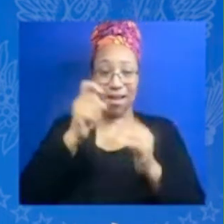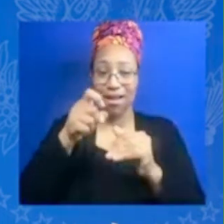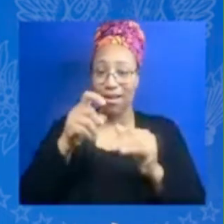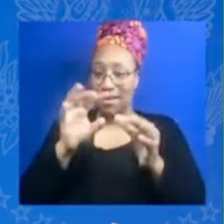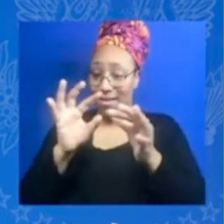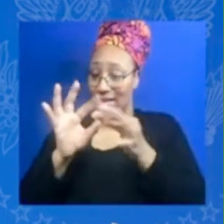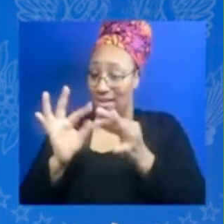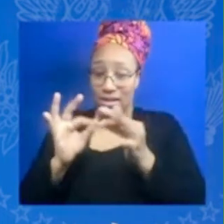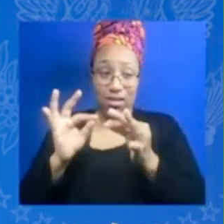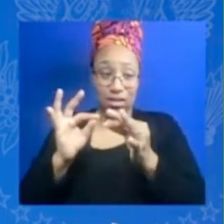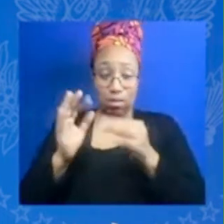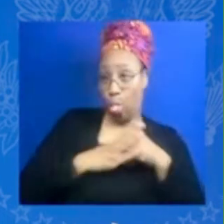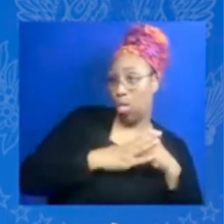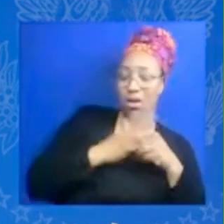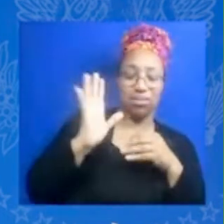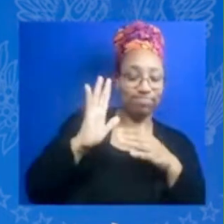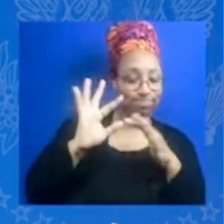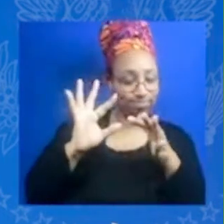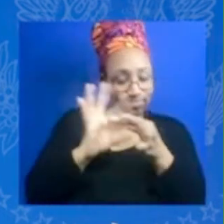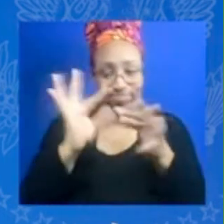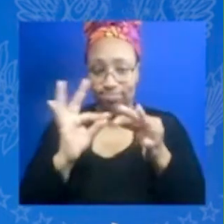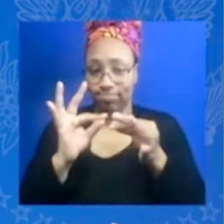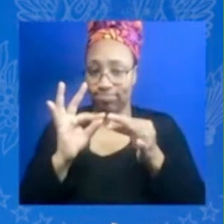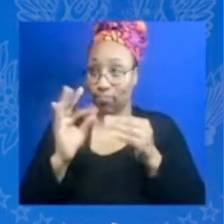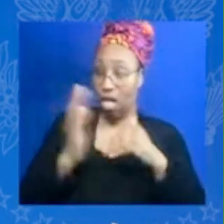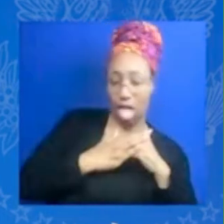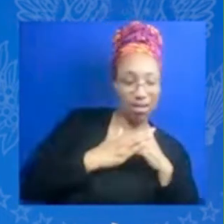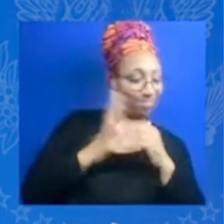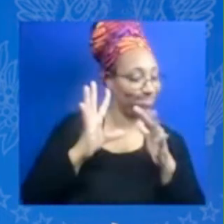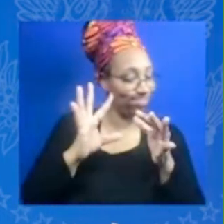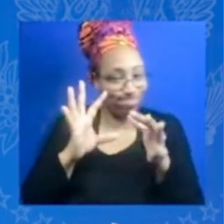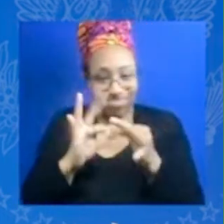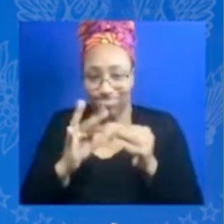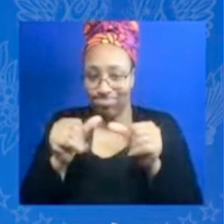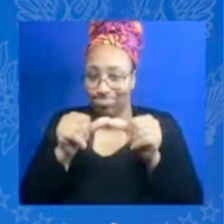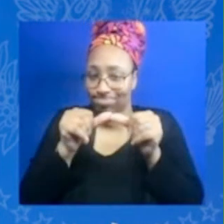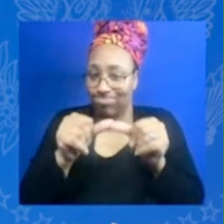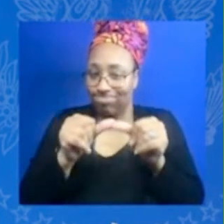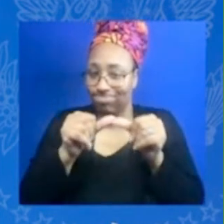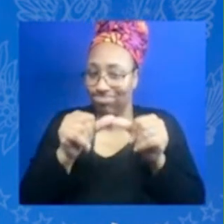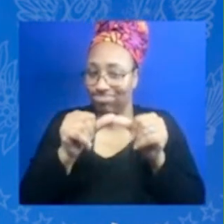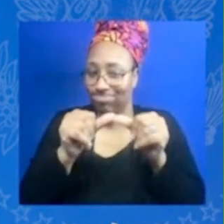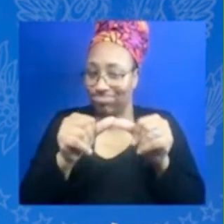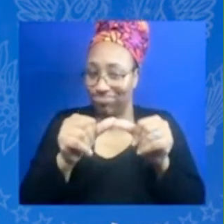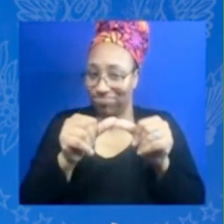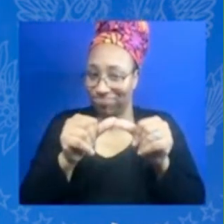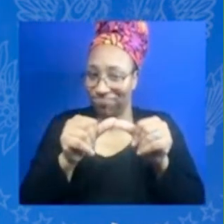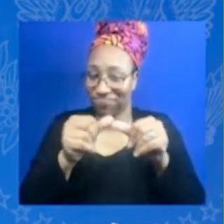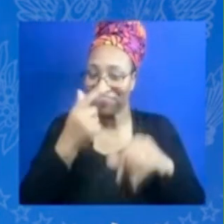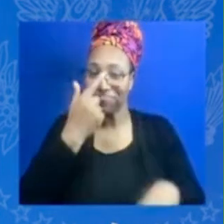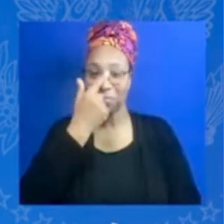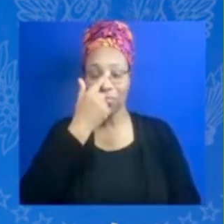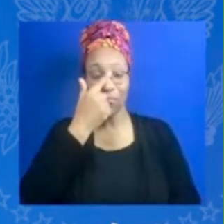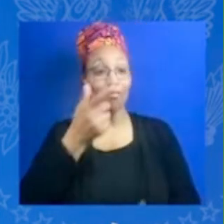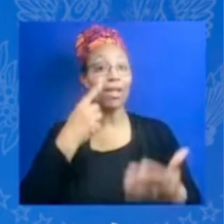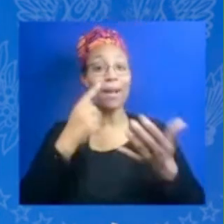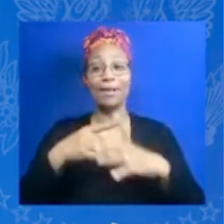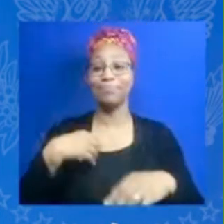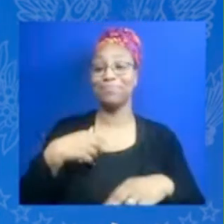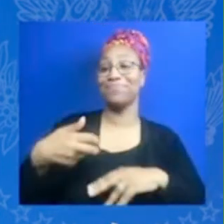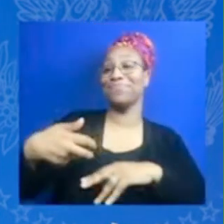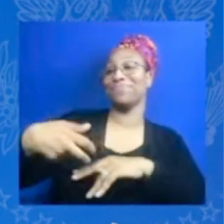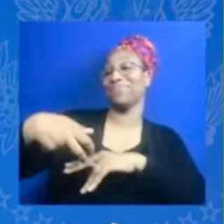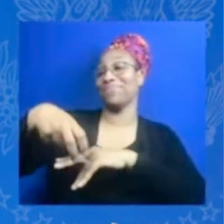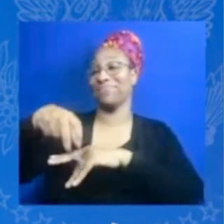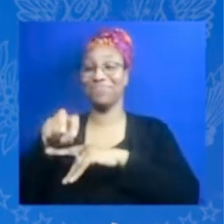things i have learned if someone you know puts you in a seat that's lower you go and put a book on there to go higher you know i i always made sure that